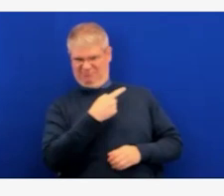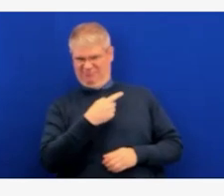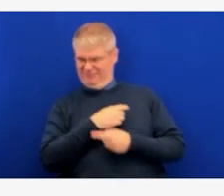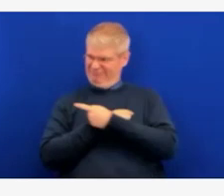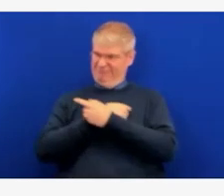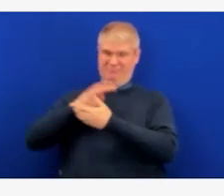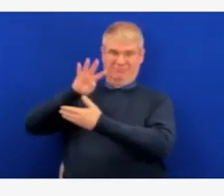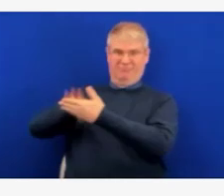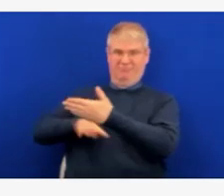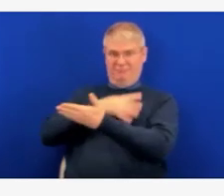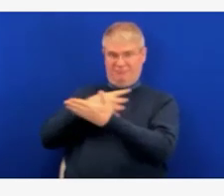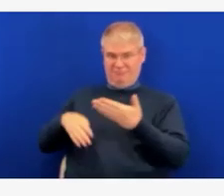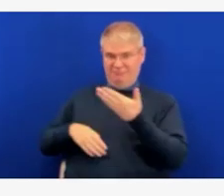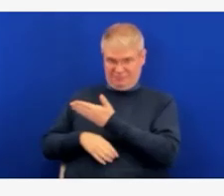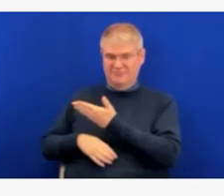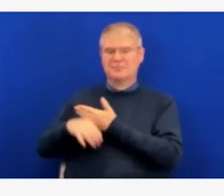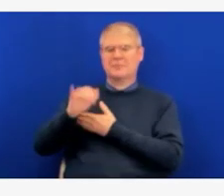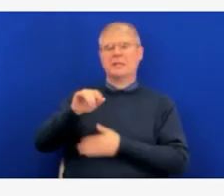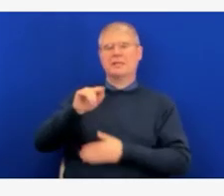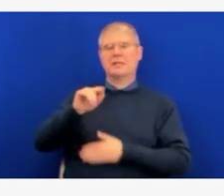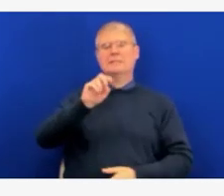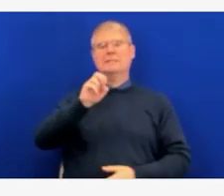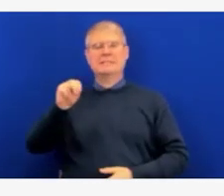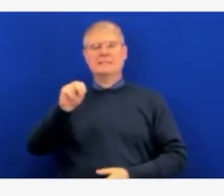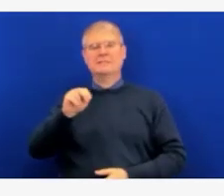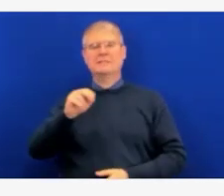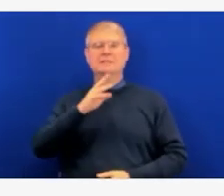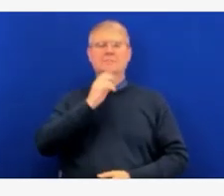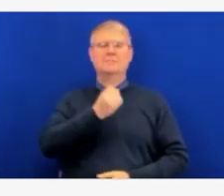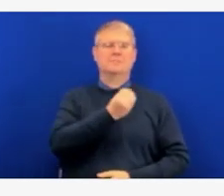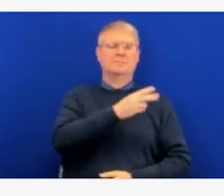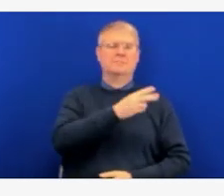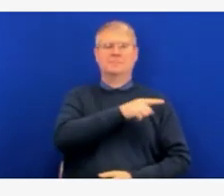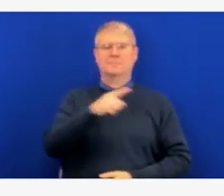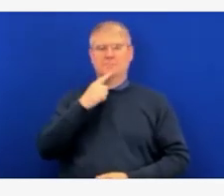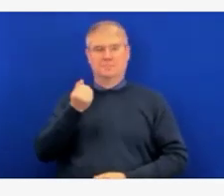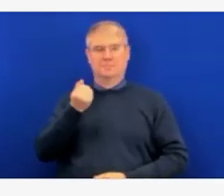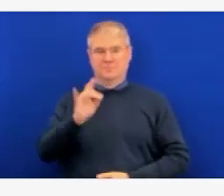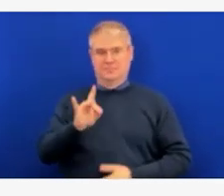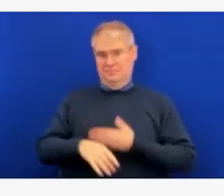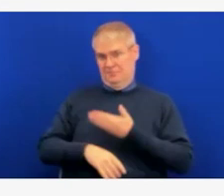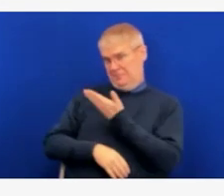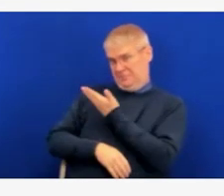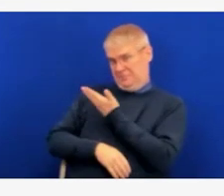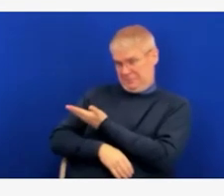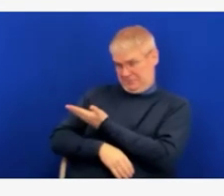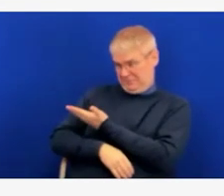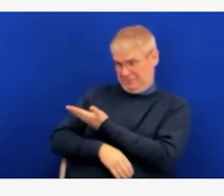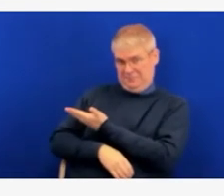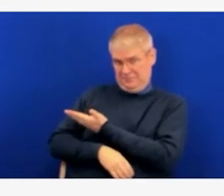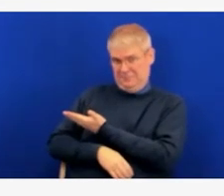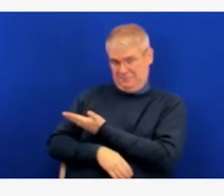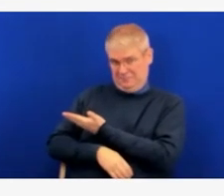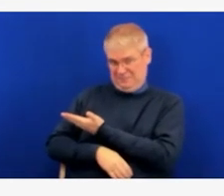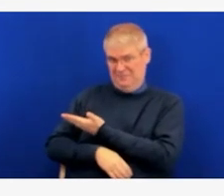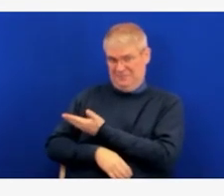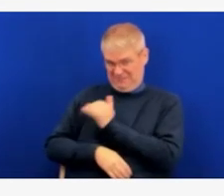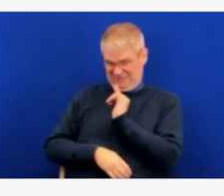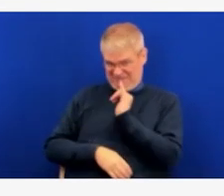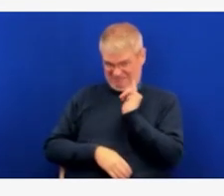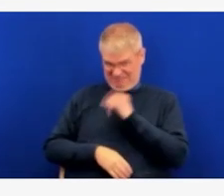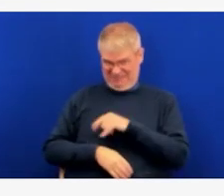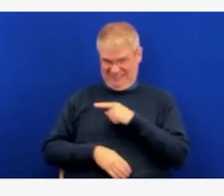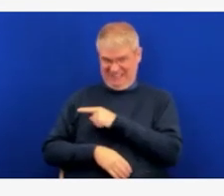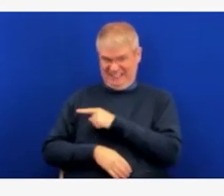Our overall or cumulative vaccination rate among Idaho youth ages 12 to 17 who are fully vaccinated